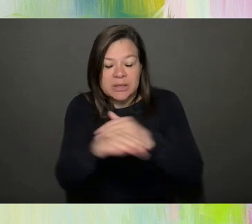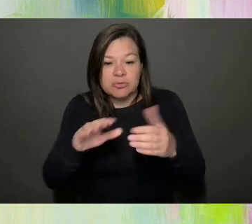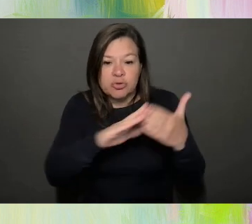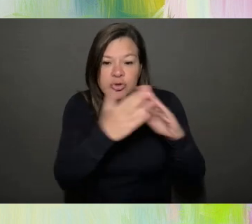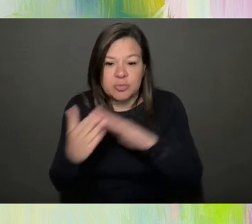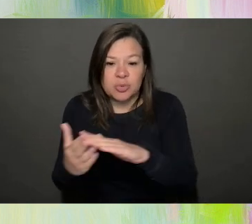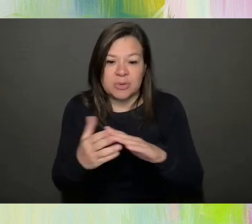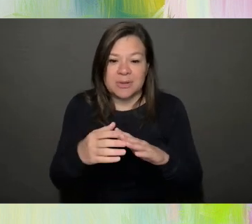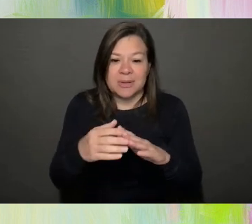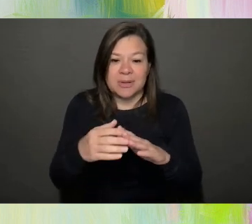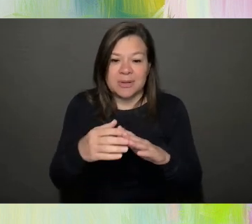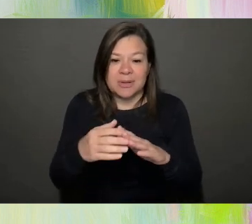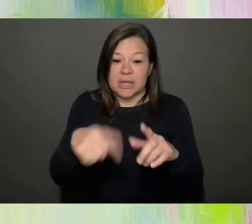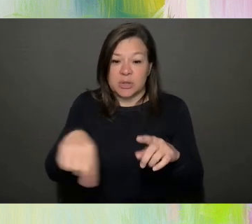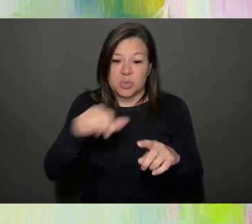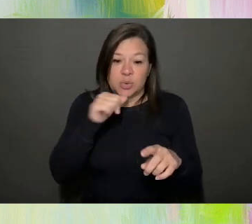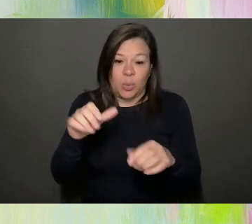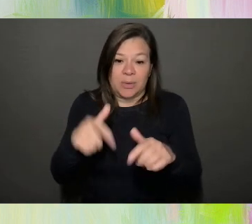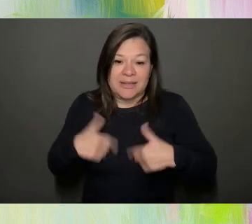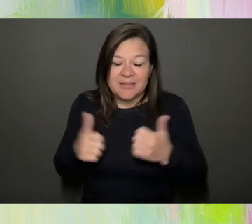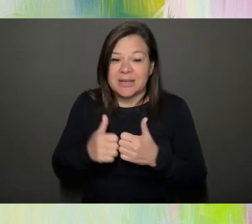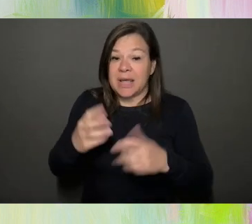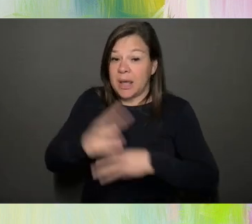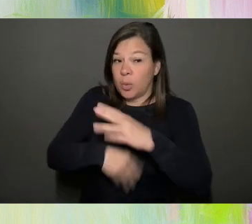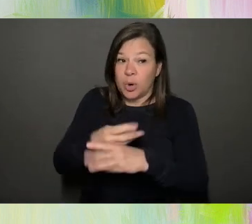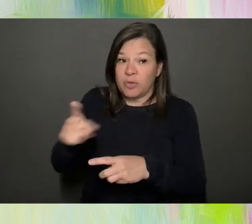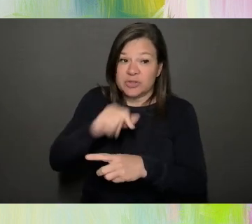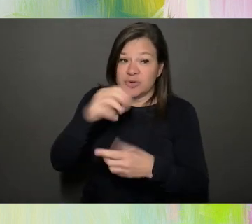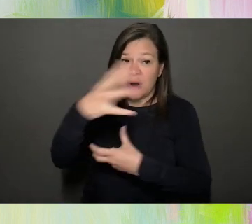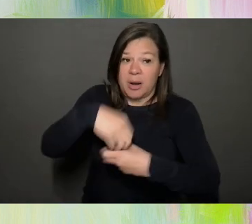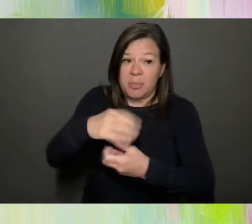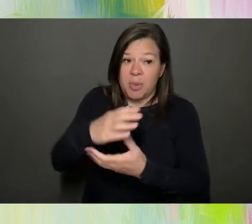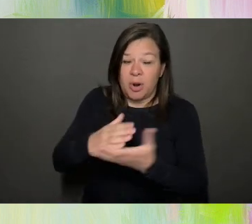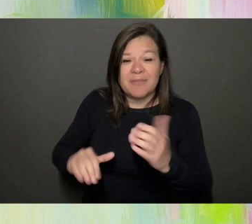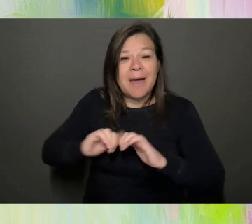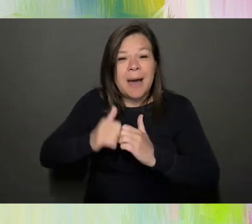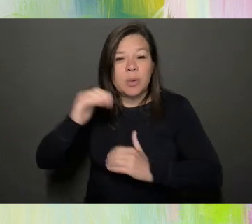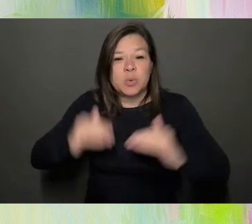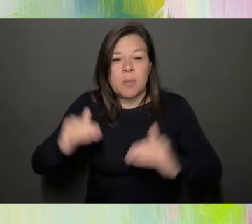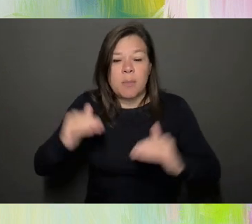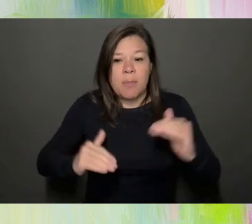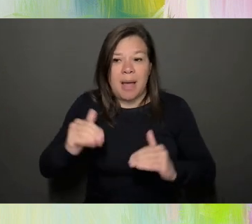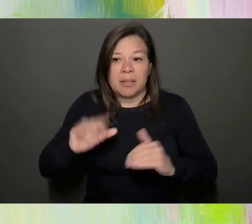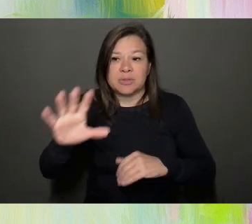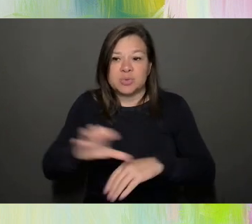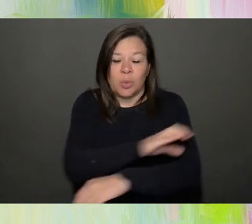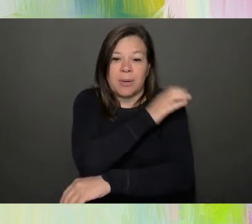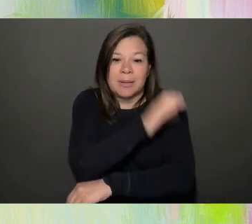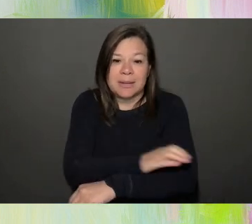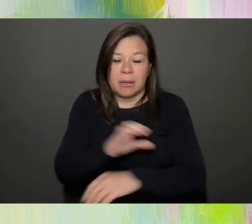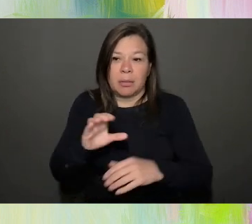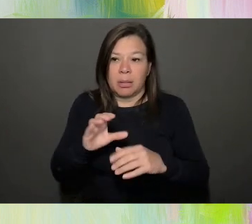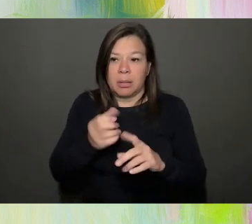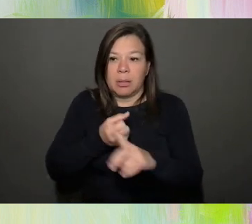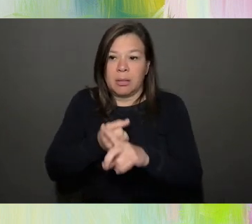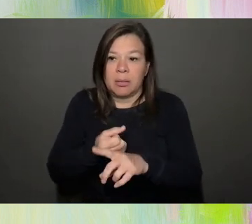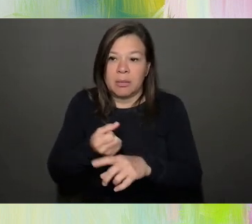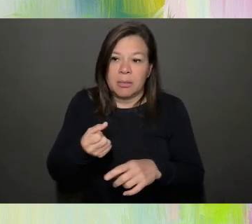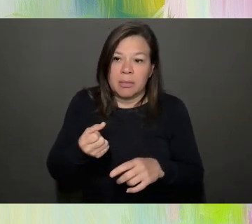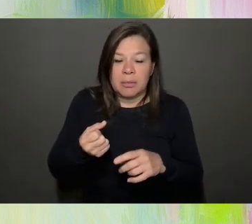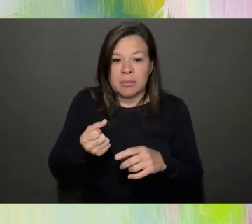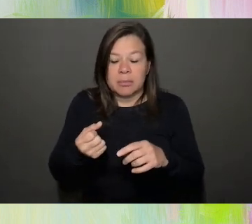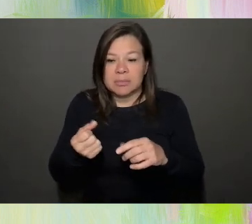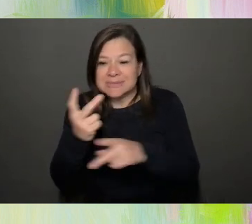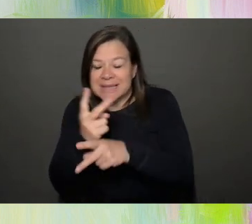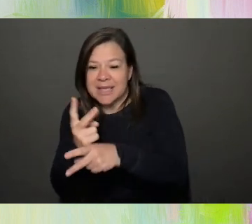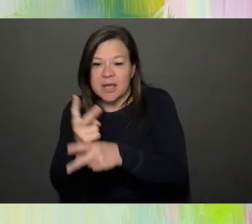in, in a world that you don't necessarily live in. How do you balance your clinical impulses, your need to fix things and take care of